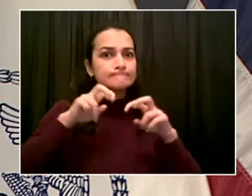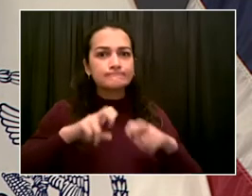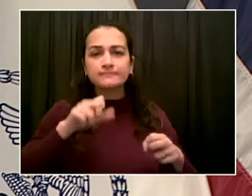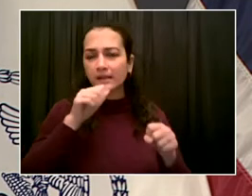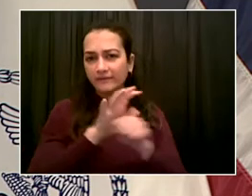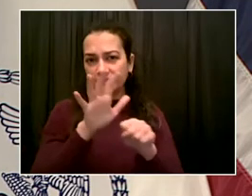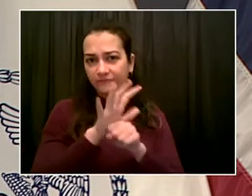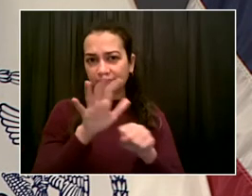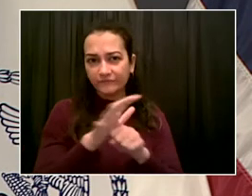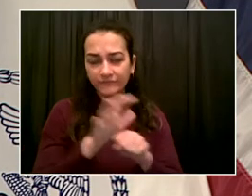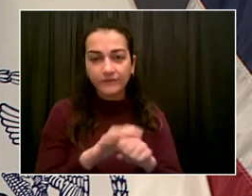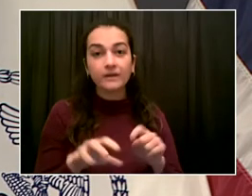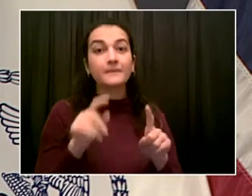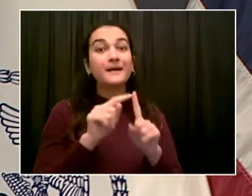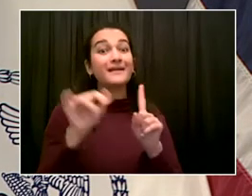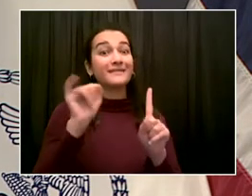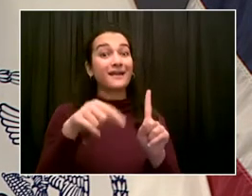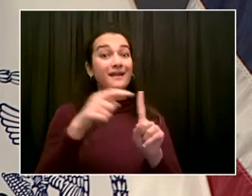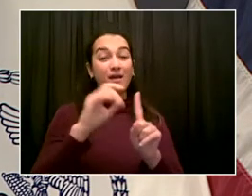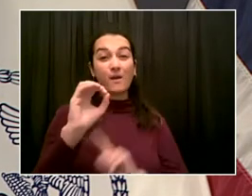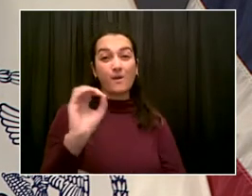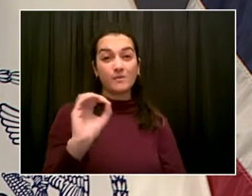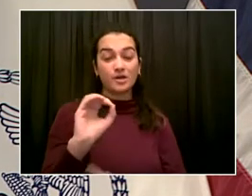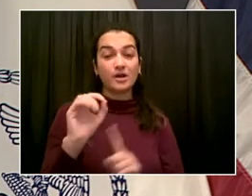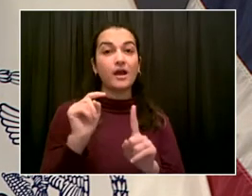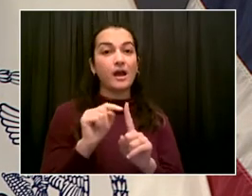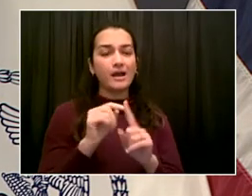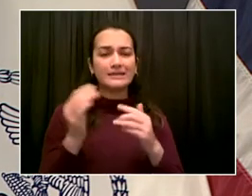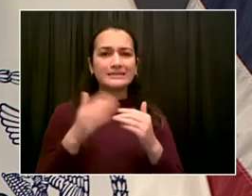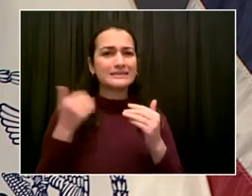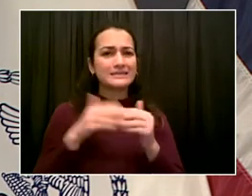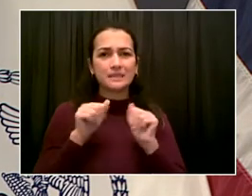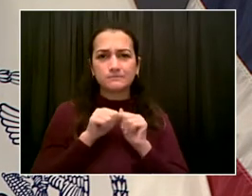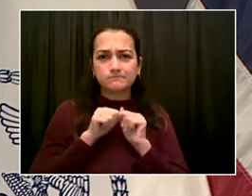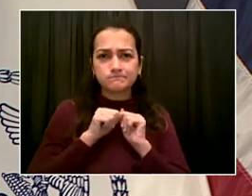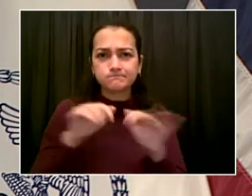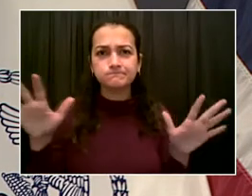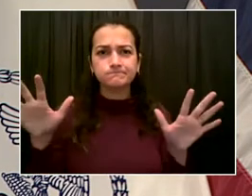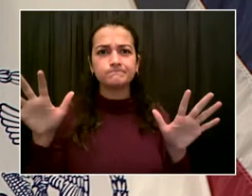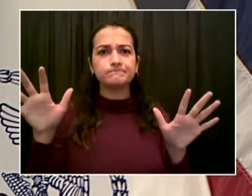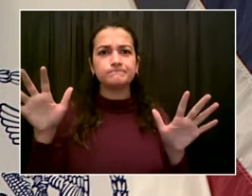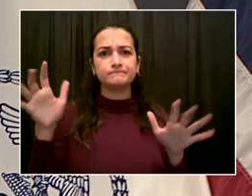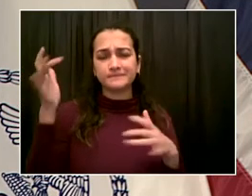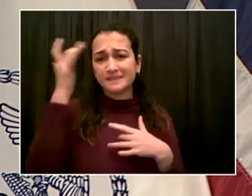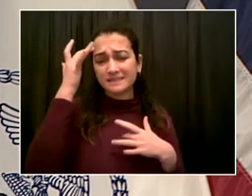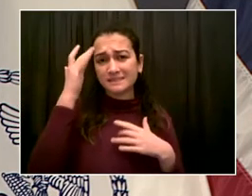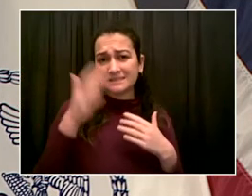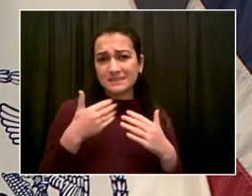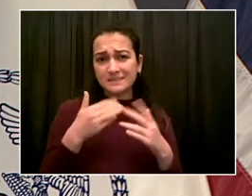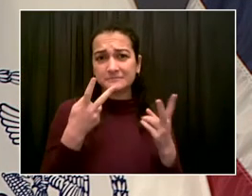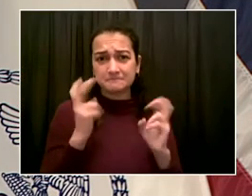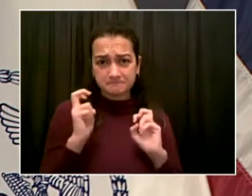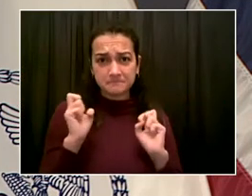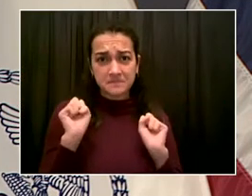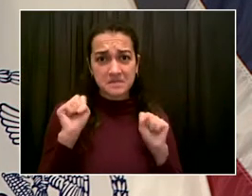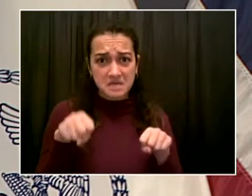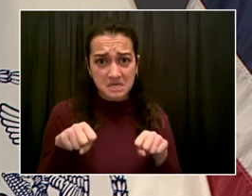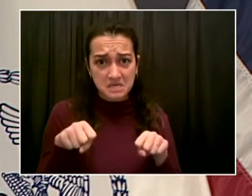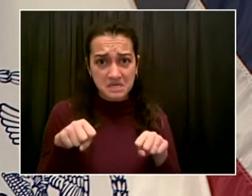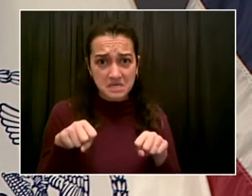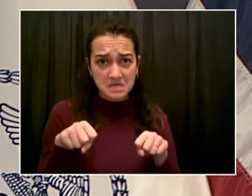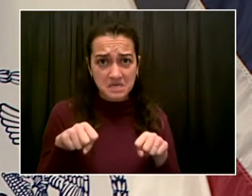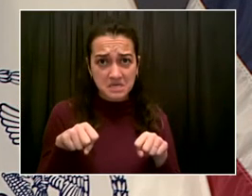I think there was great alarm over the Thanksgiving holiday, especially on Saturday and Sunday. And it sounded like we were back to